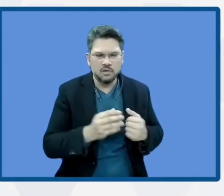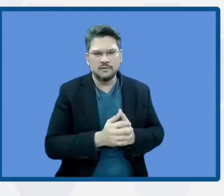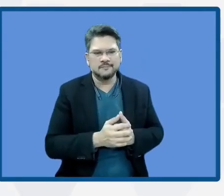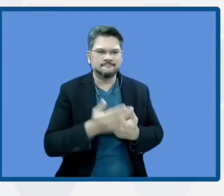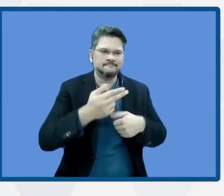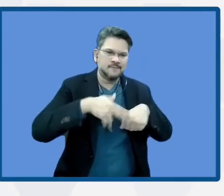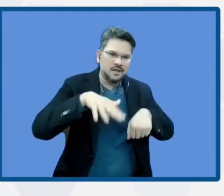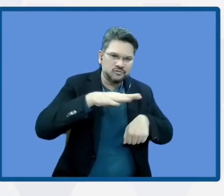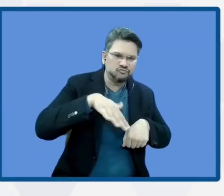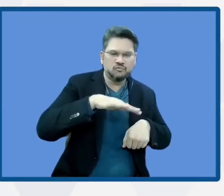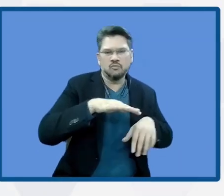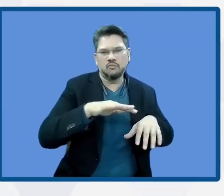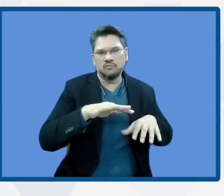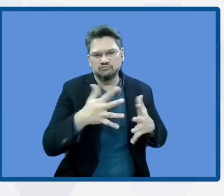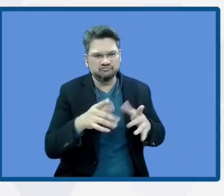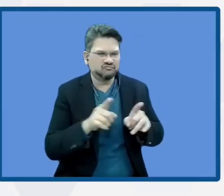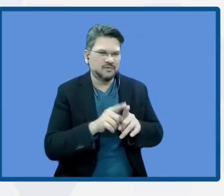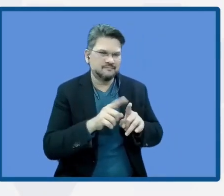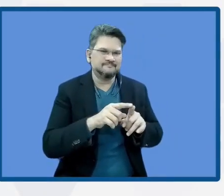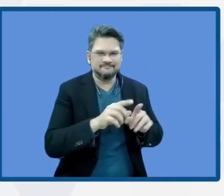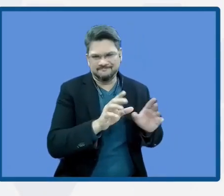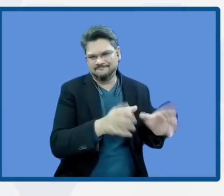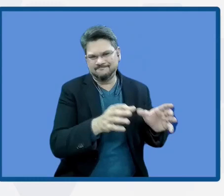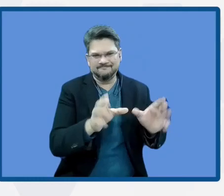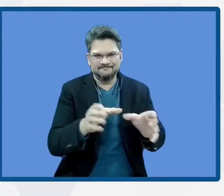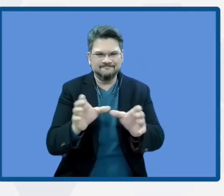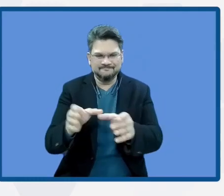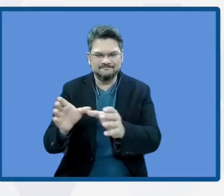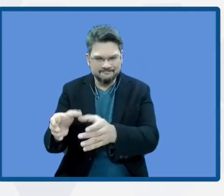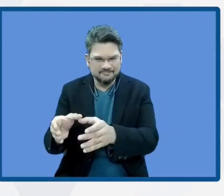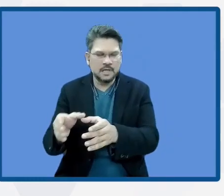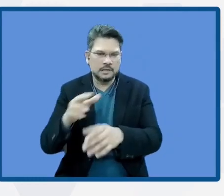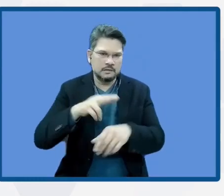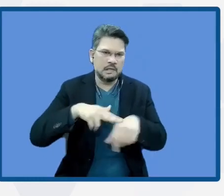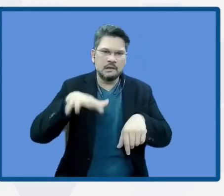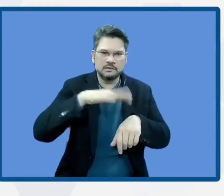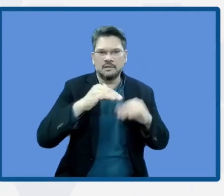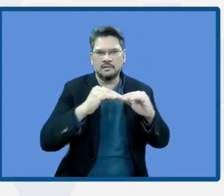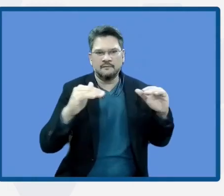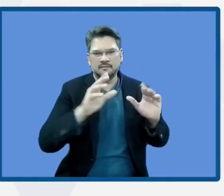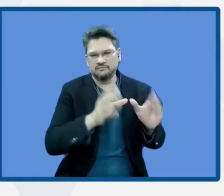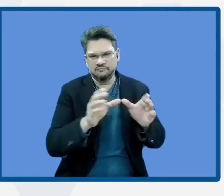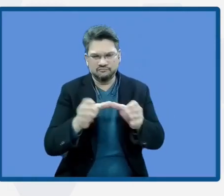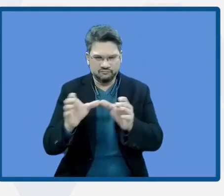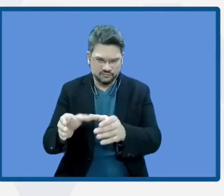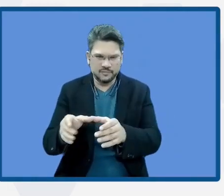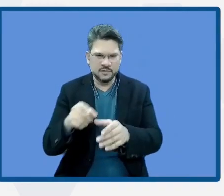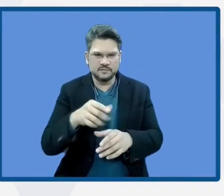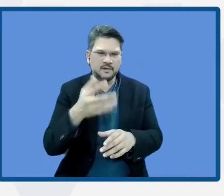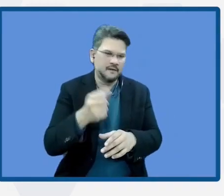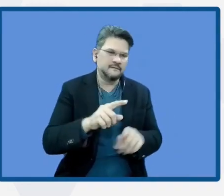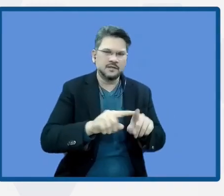especially those with natural solutions. We will